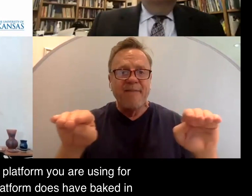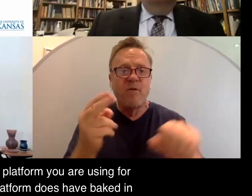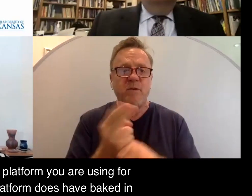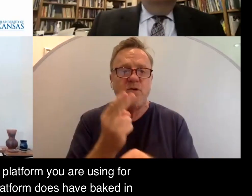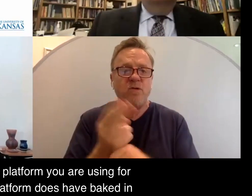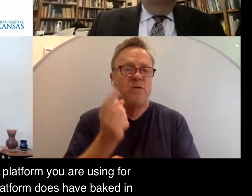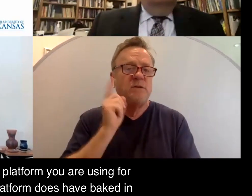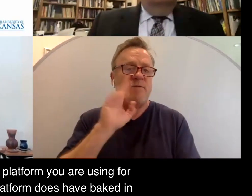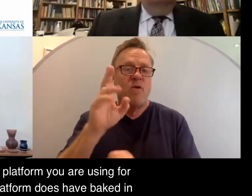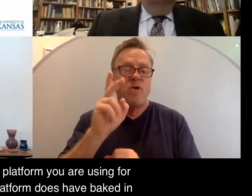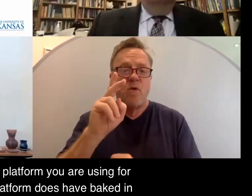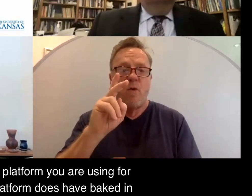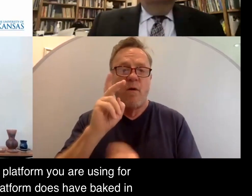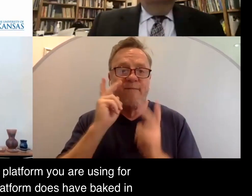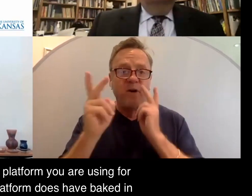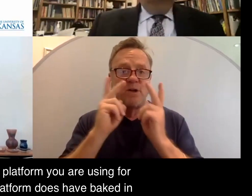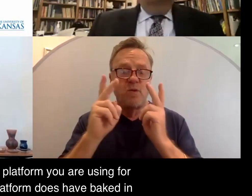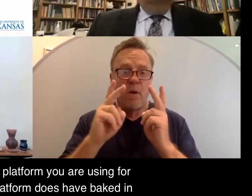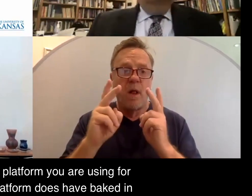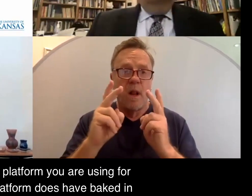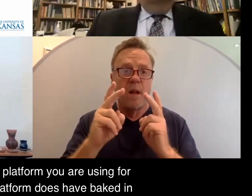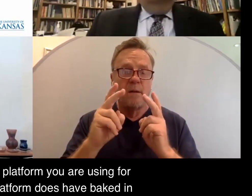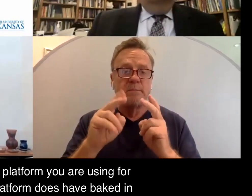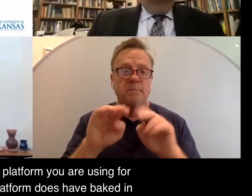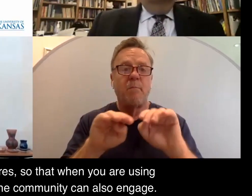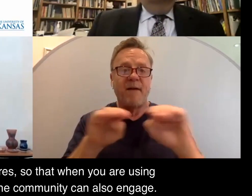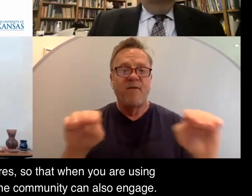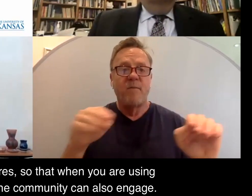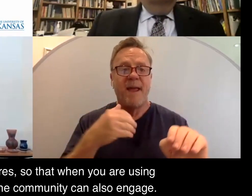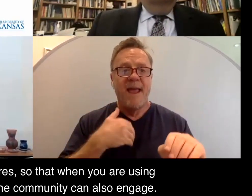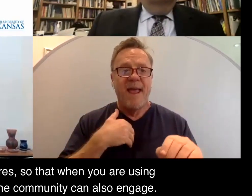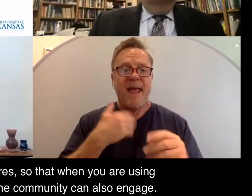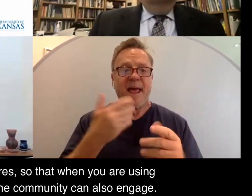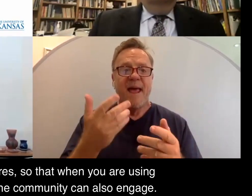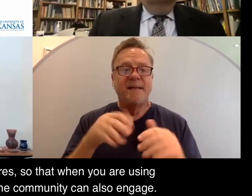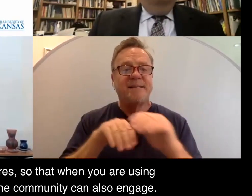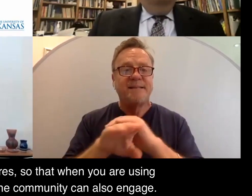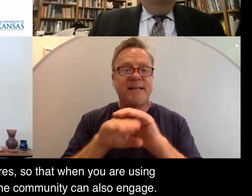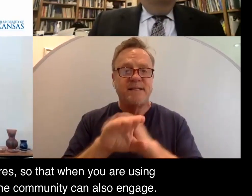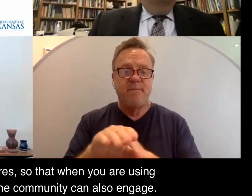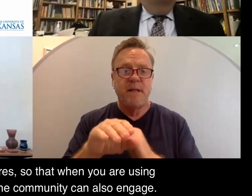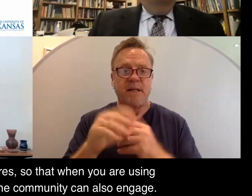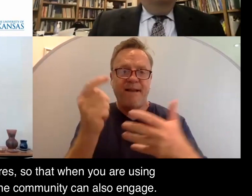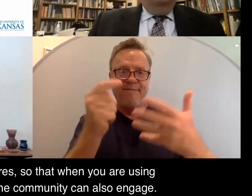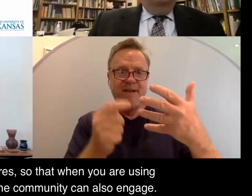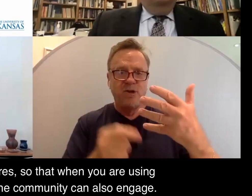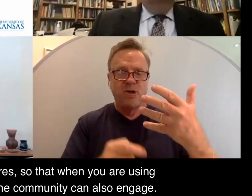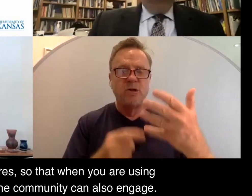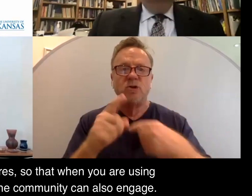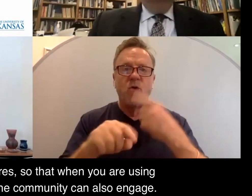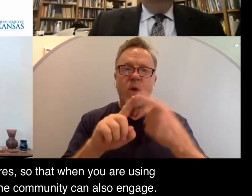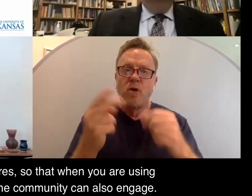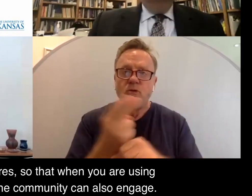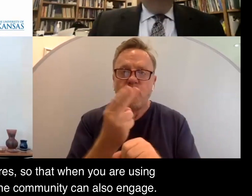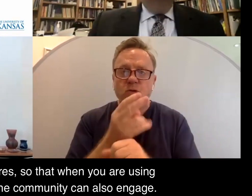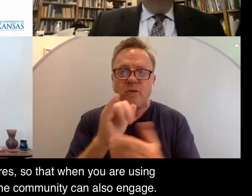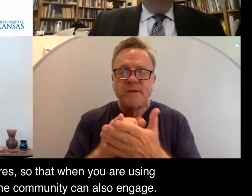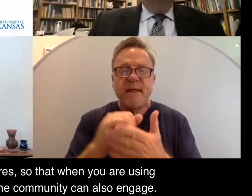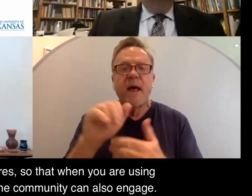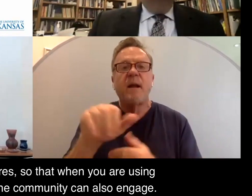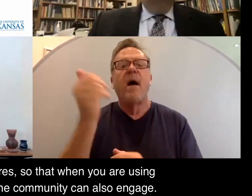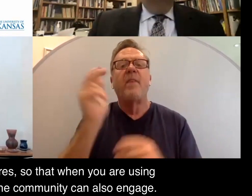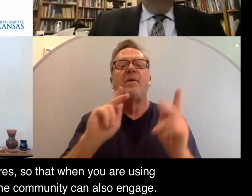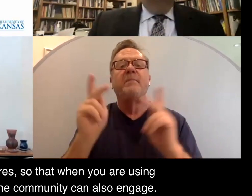for your virtual platform does have baked in accessibility features so that when you are using it, others outside